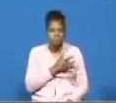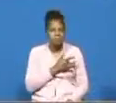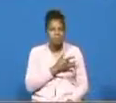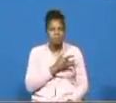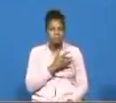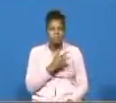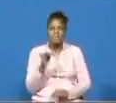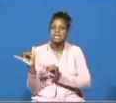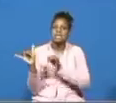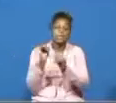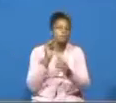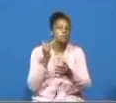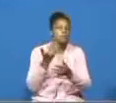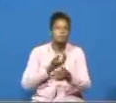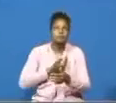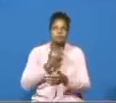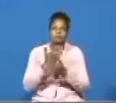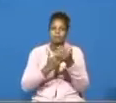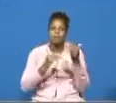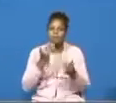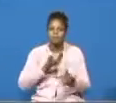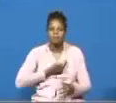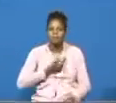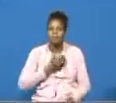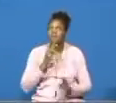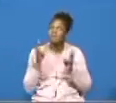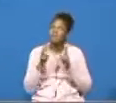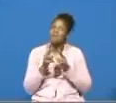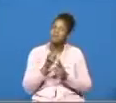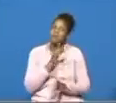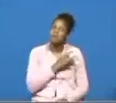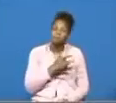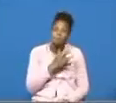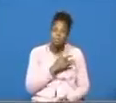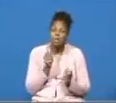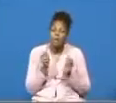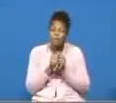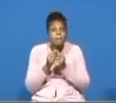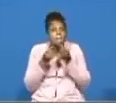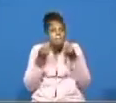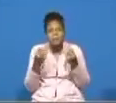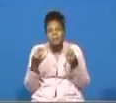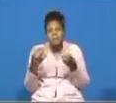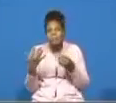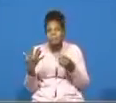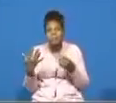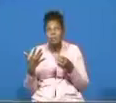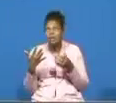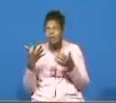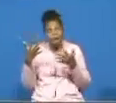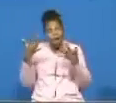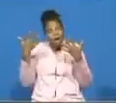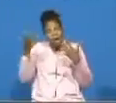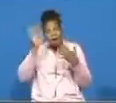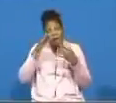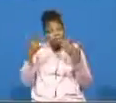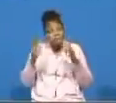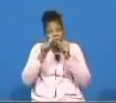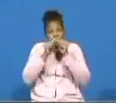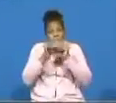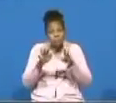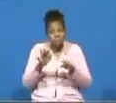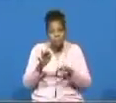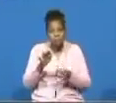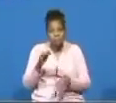there are some of us who are being very ungrateful with many things with what god has blessed us we are